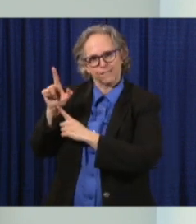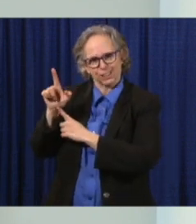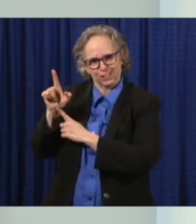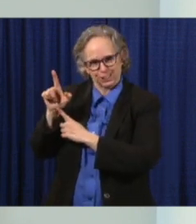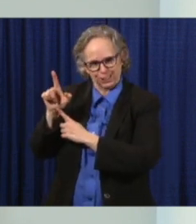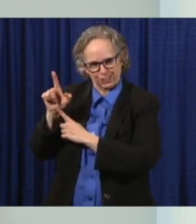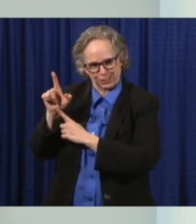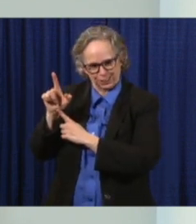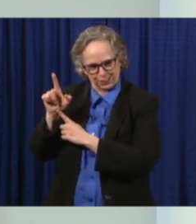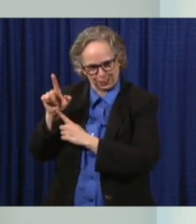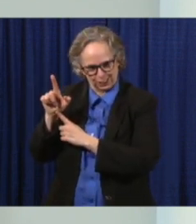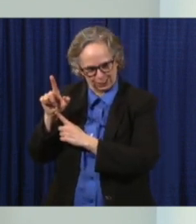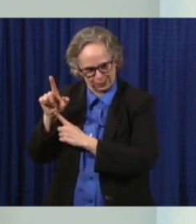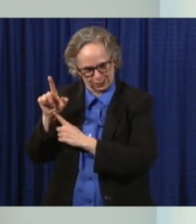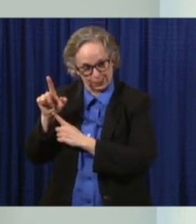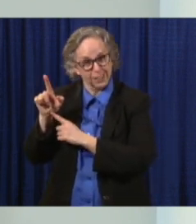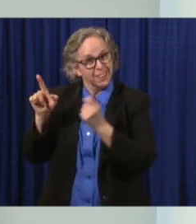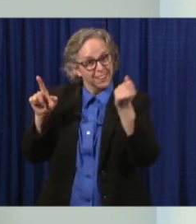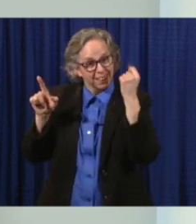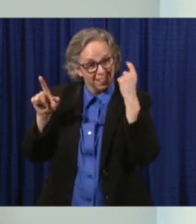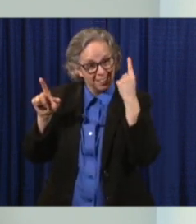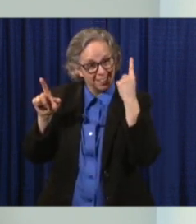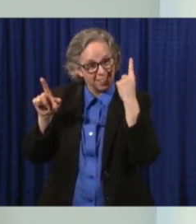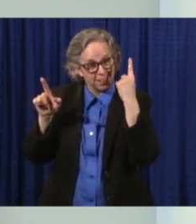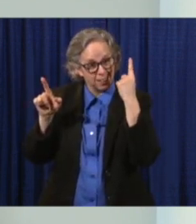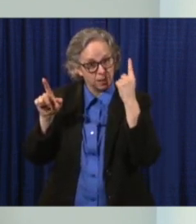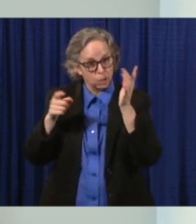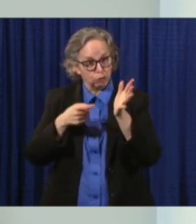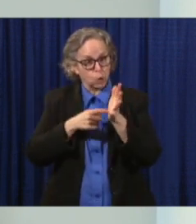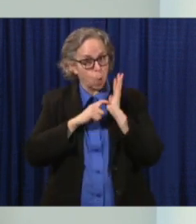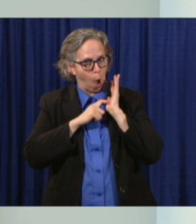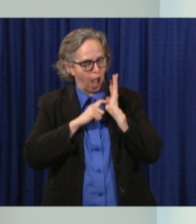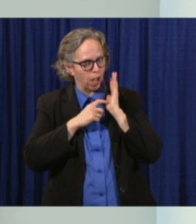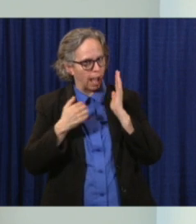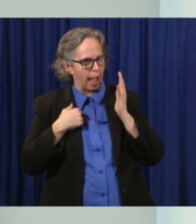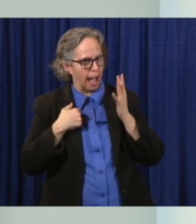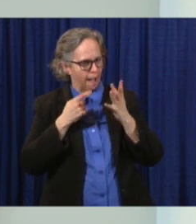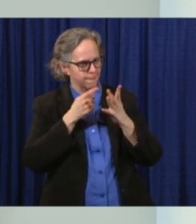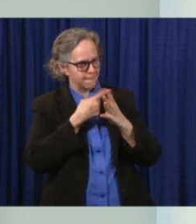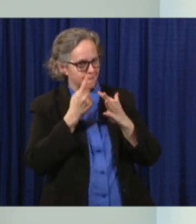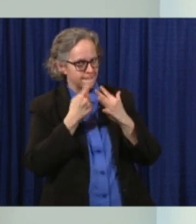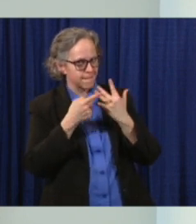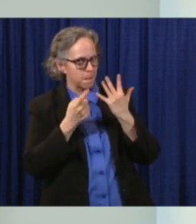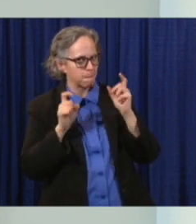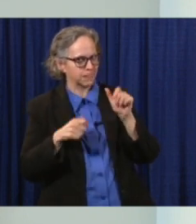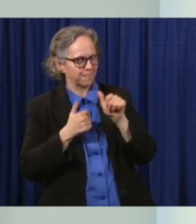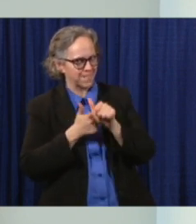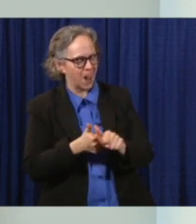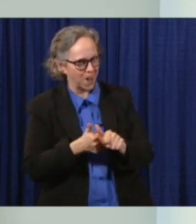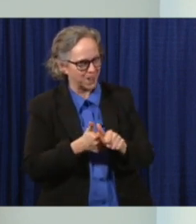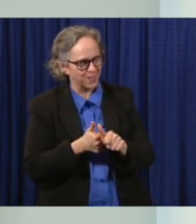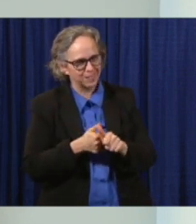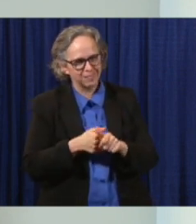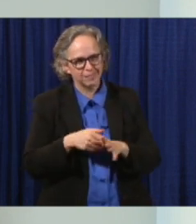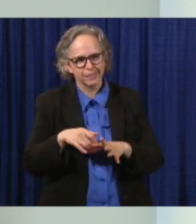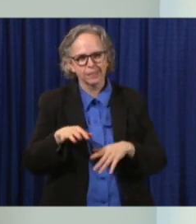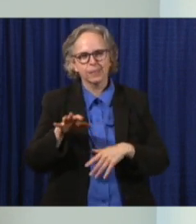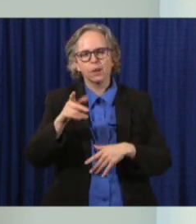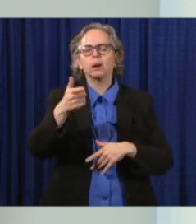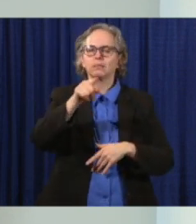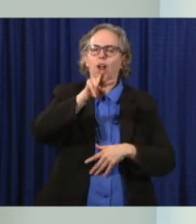They will have to meet certain requirements. That guidance is up on the website now so that campgrounds and